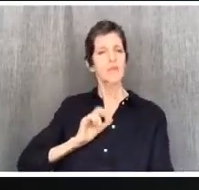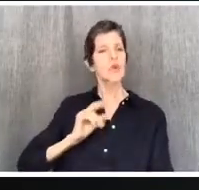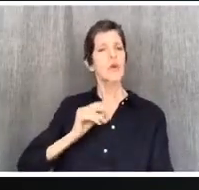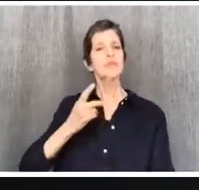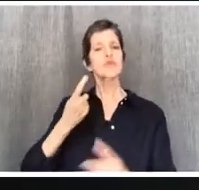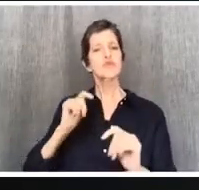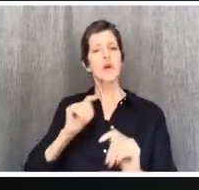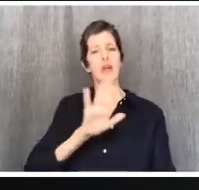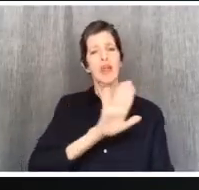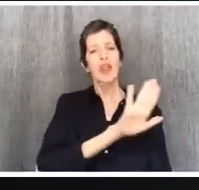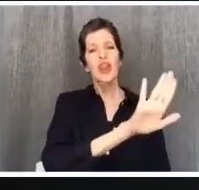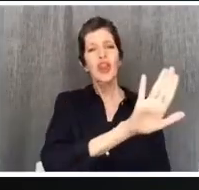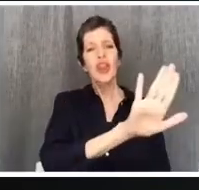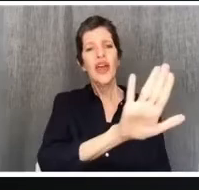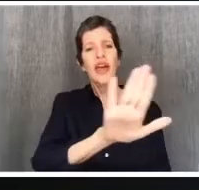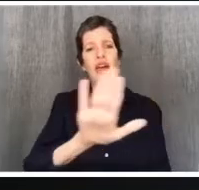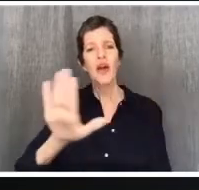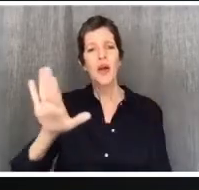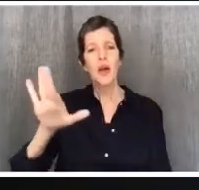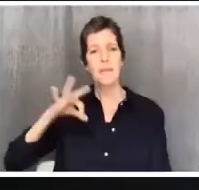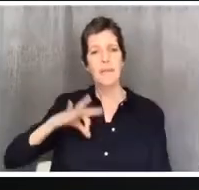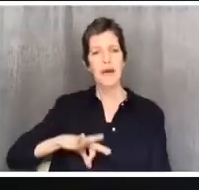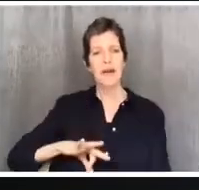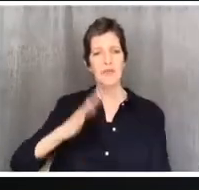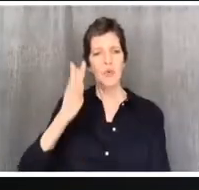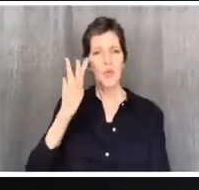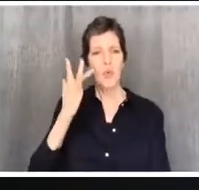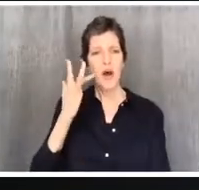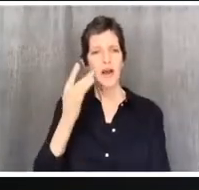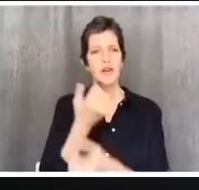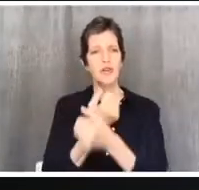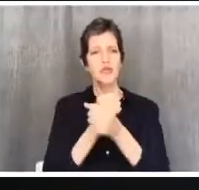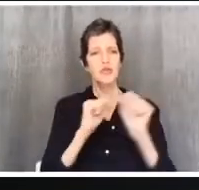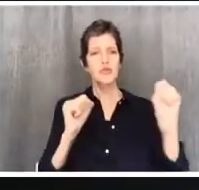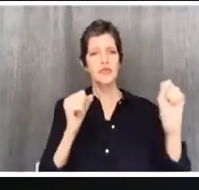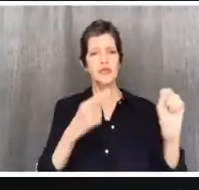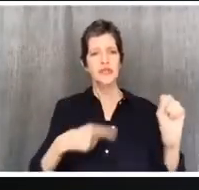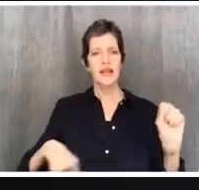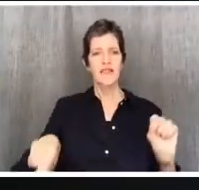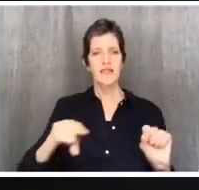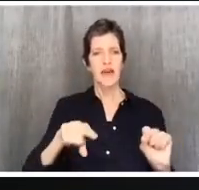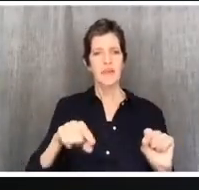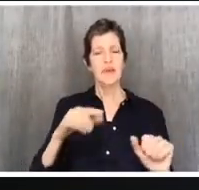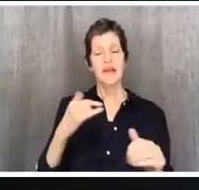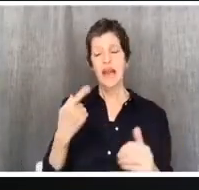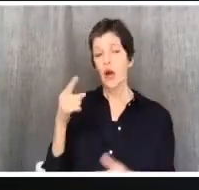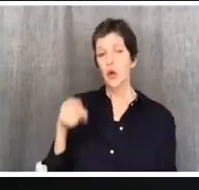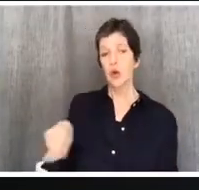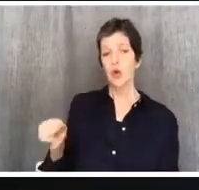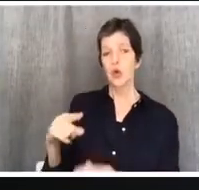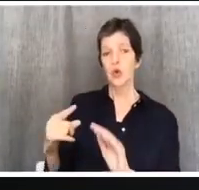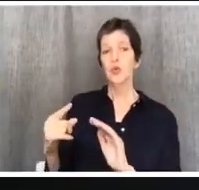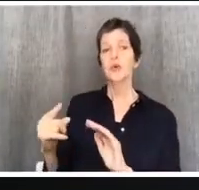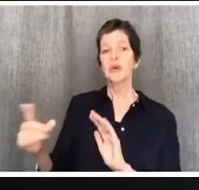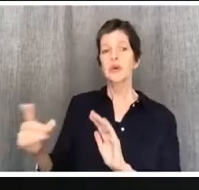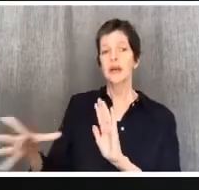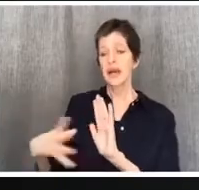saved. Be imitators of me as I am of Christ.